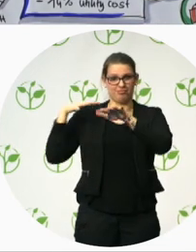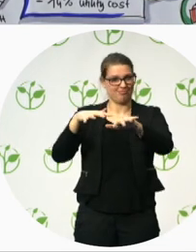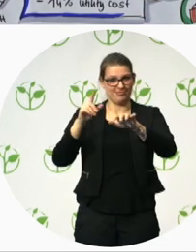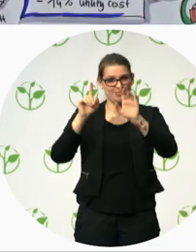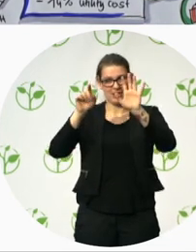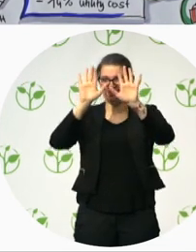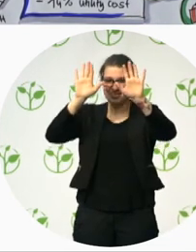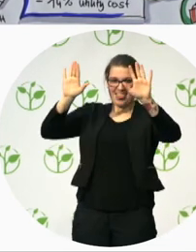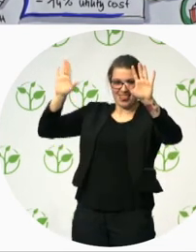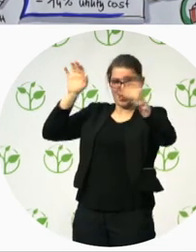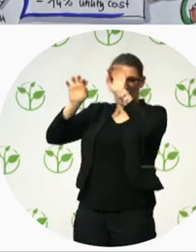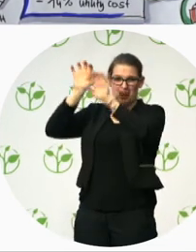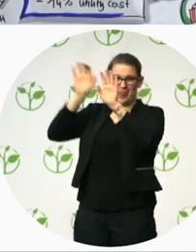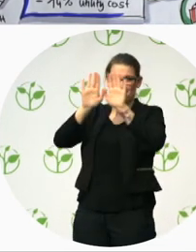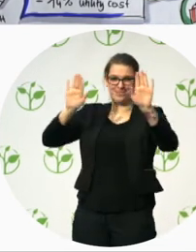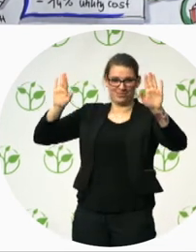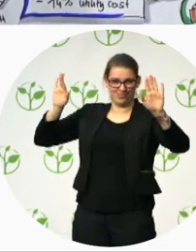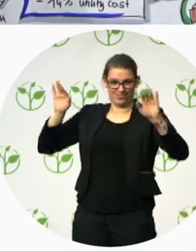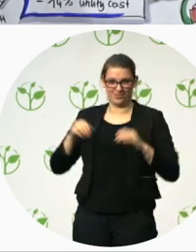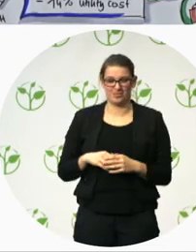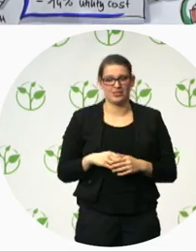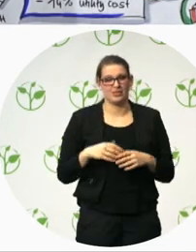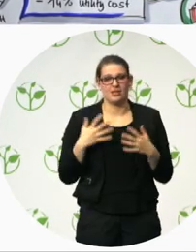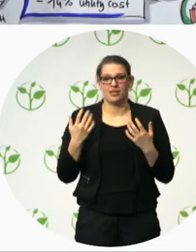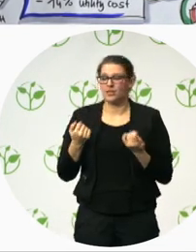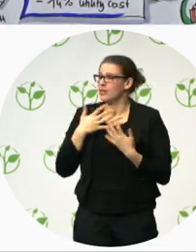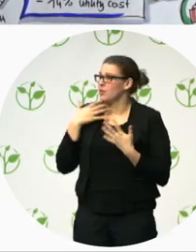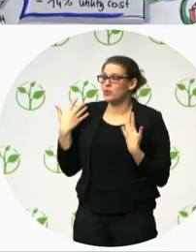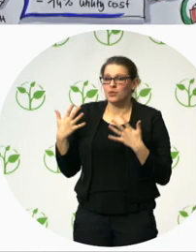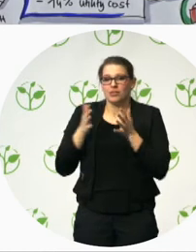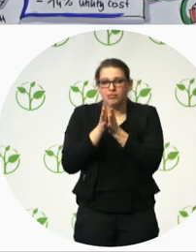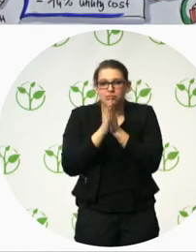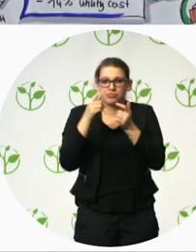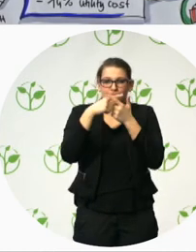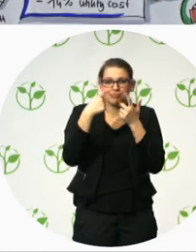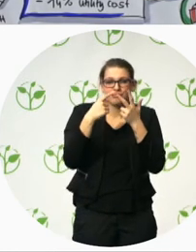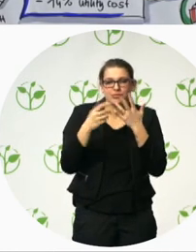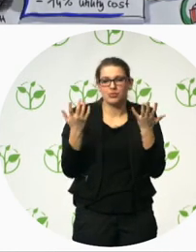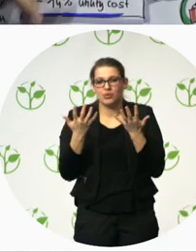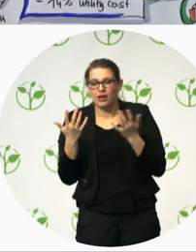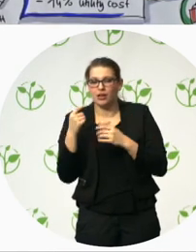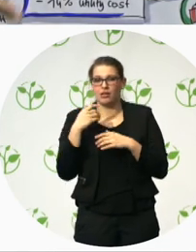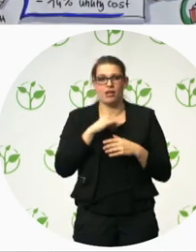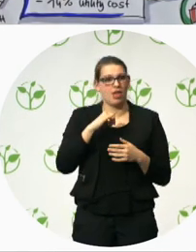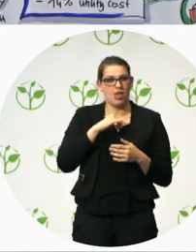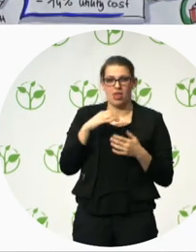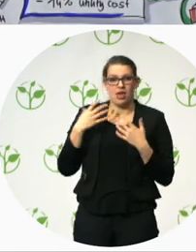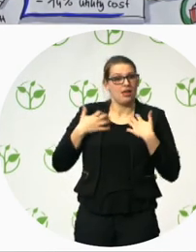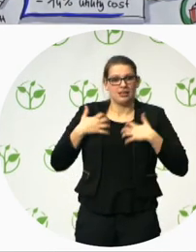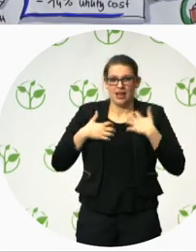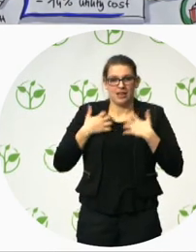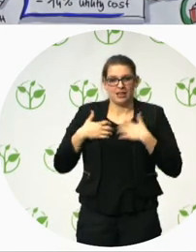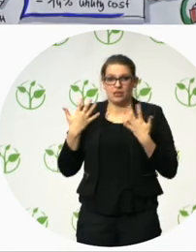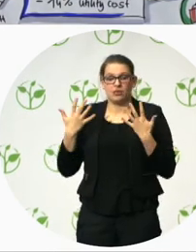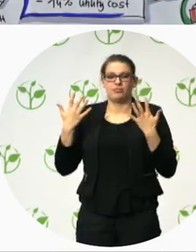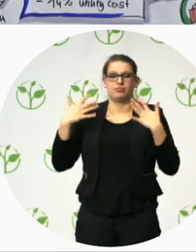of information we heard. Example, natural lighting instead of artificial light. Or contrast colors to make sure that